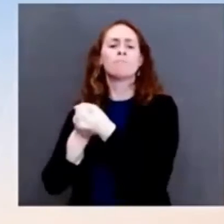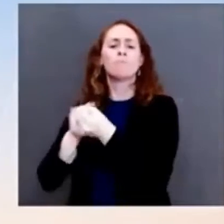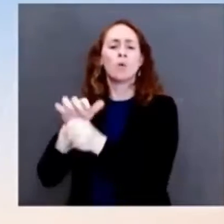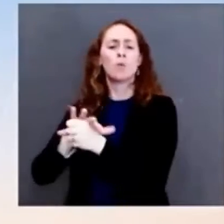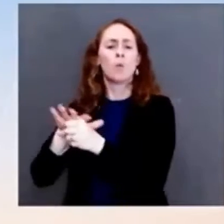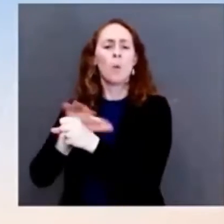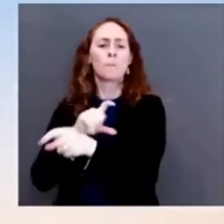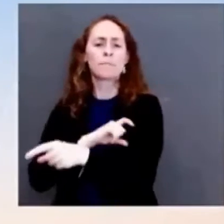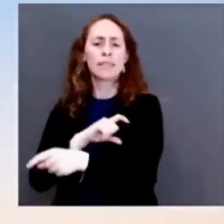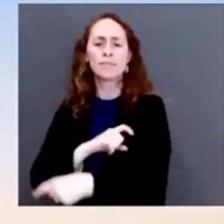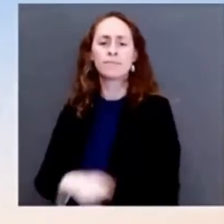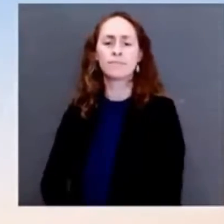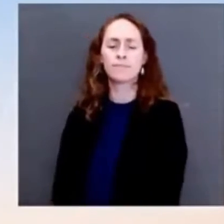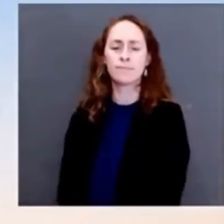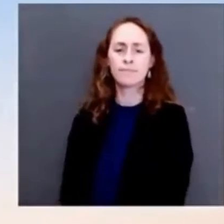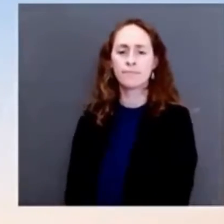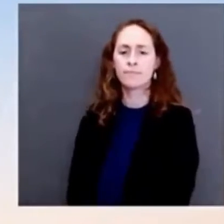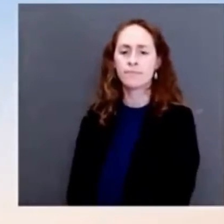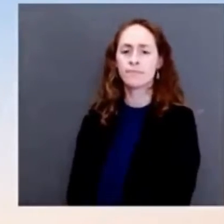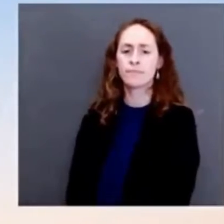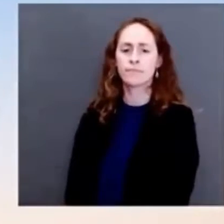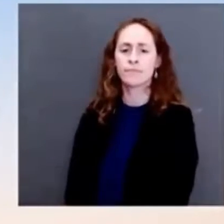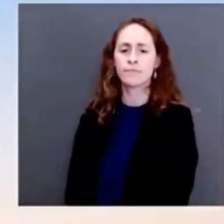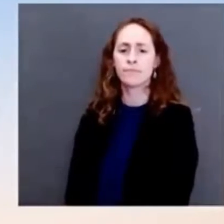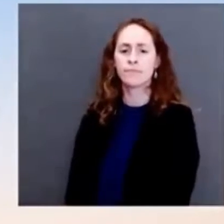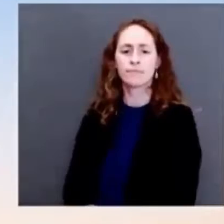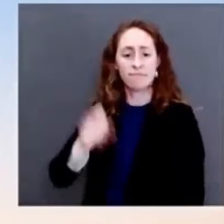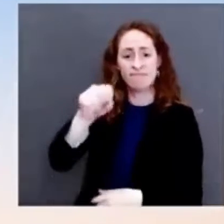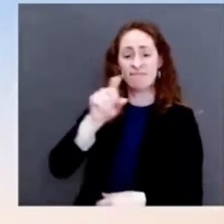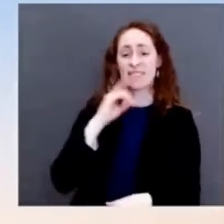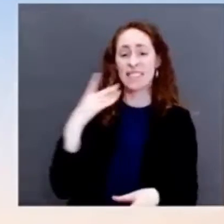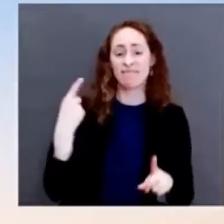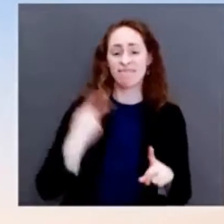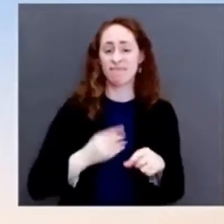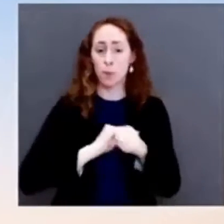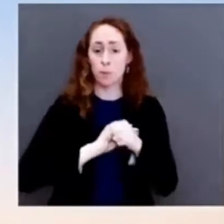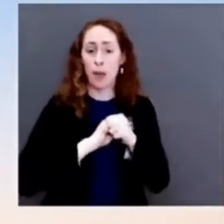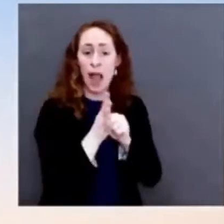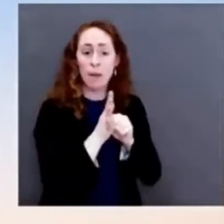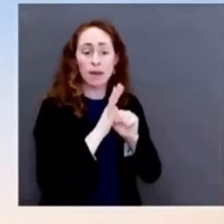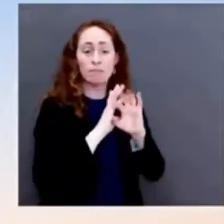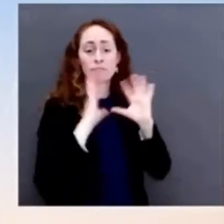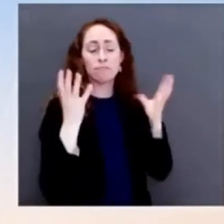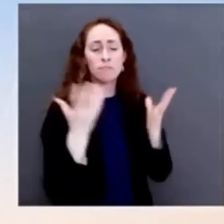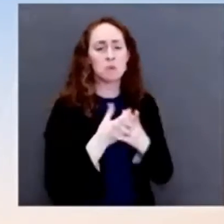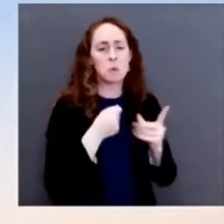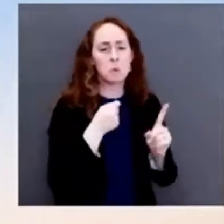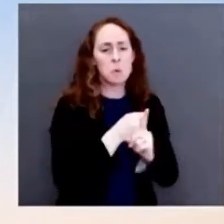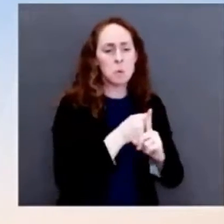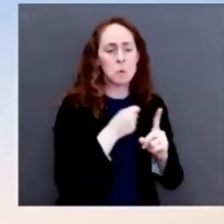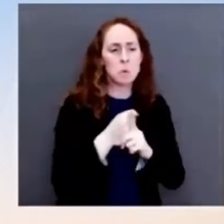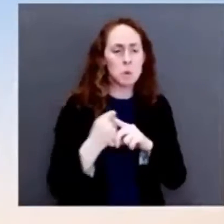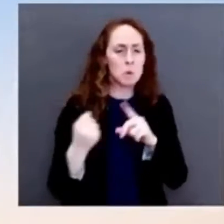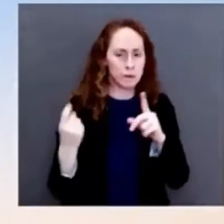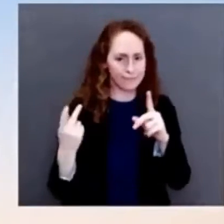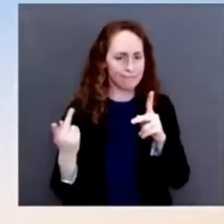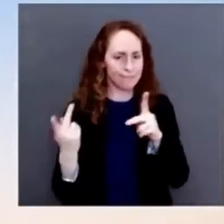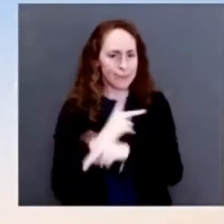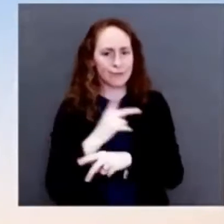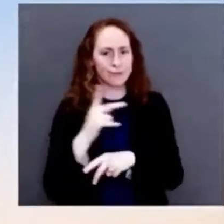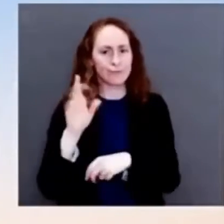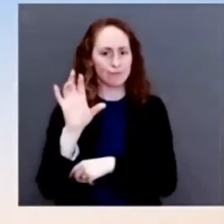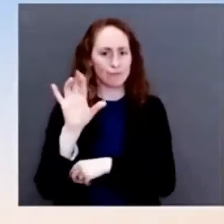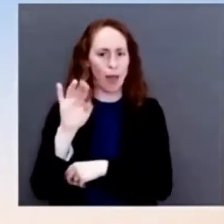of the pandemic. We've seen that timeline. What the President has been focused on doing is working to ensure there's funding to support